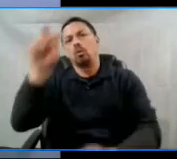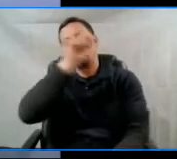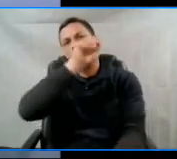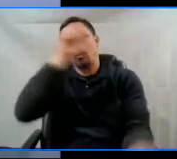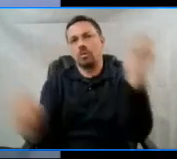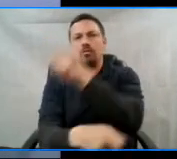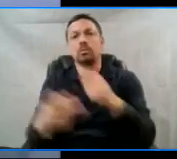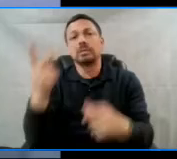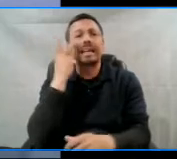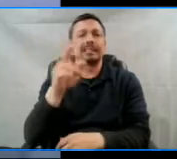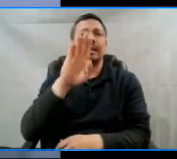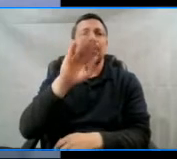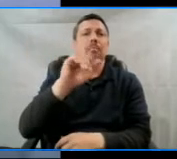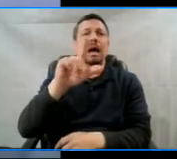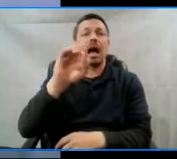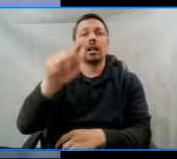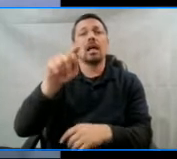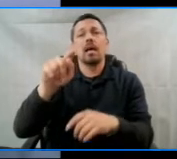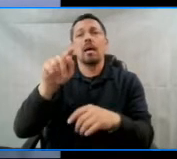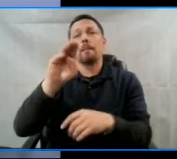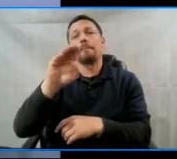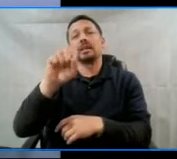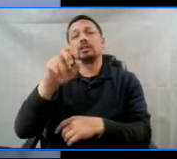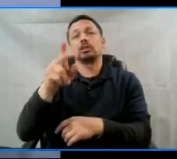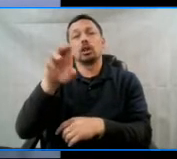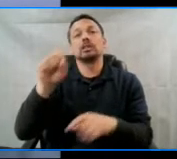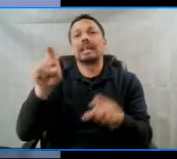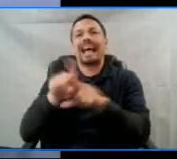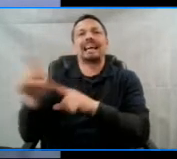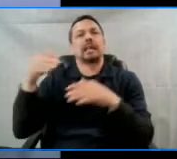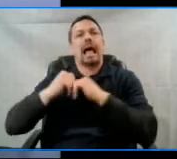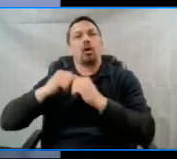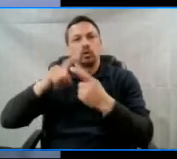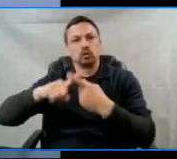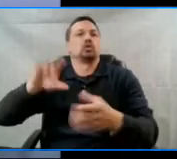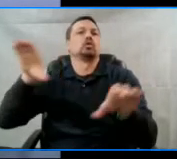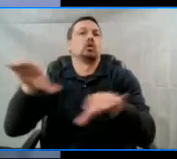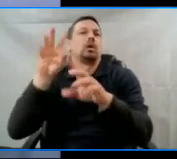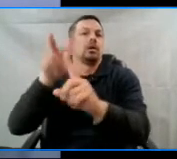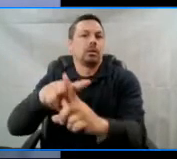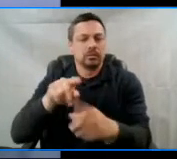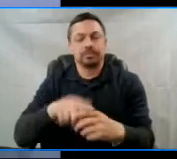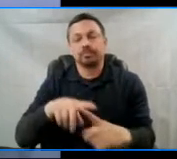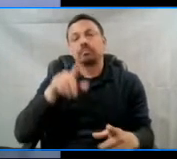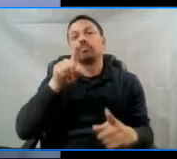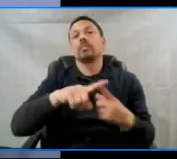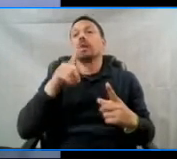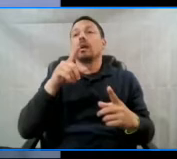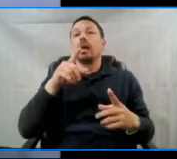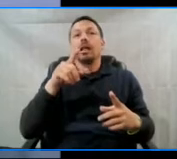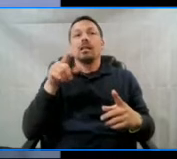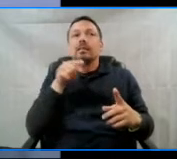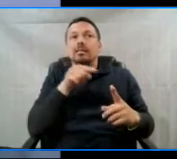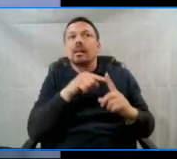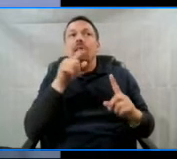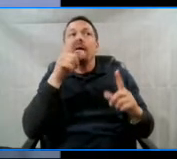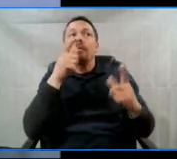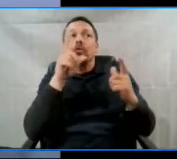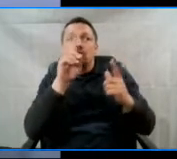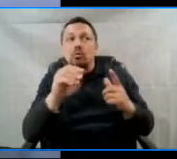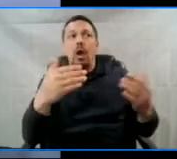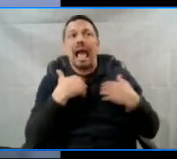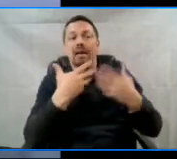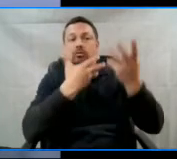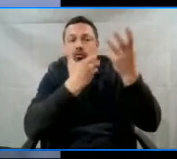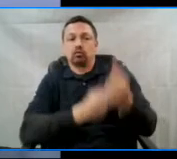measures as the vehicle to make those changes. Because voters have little faith in candidates or institutions, but they do have trust and